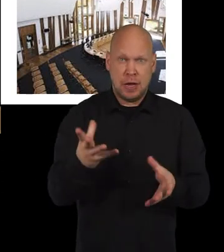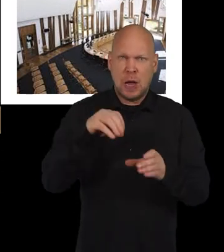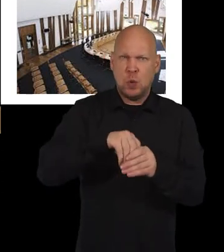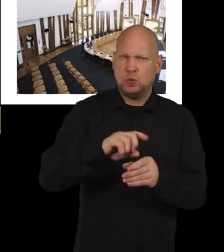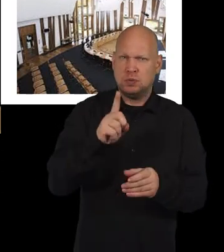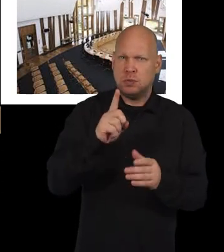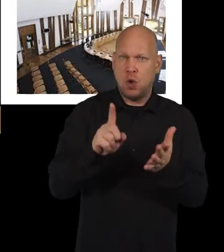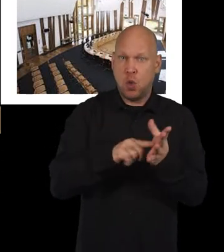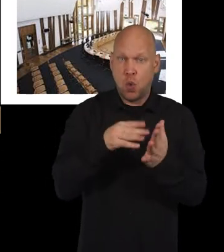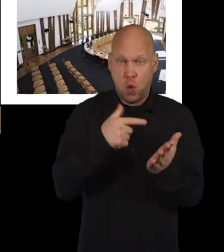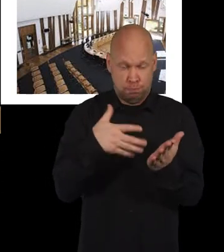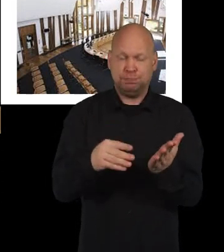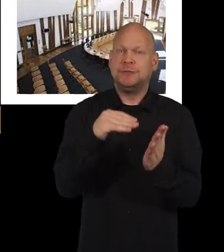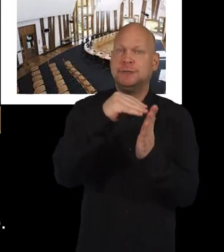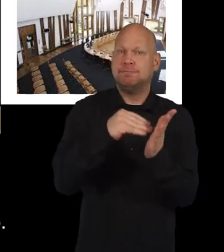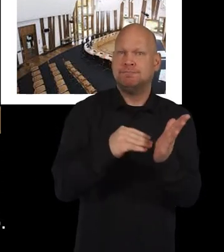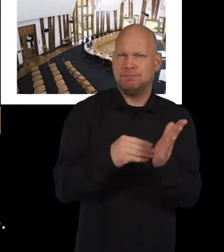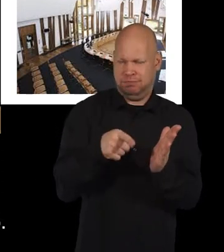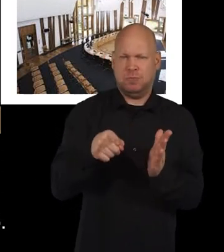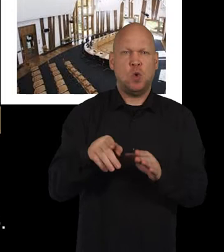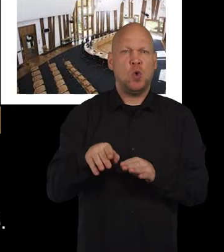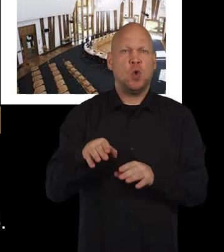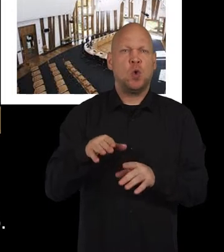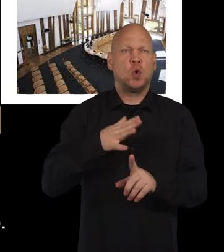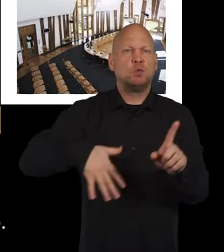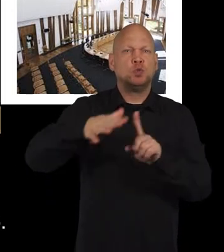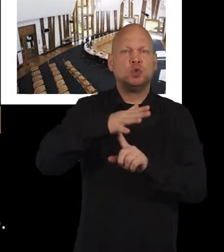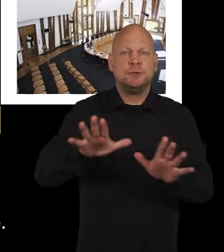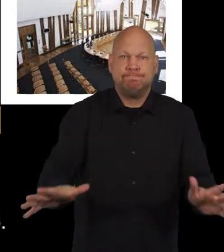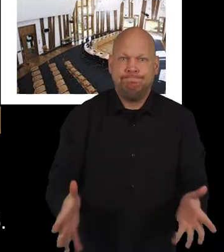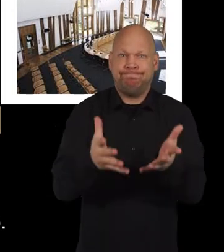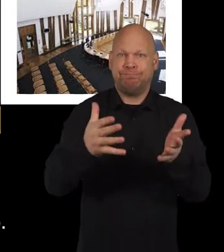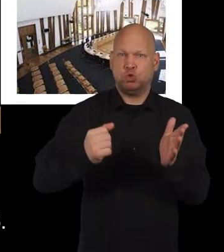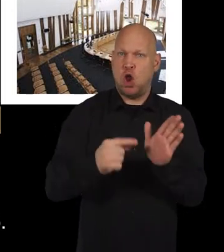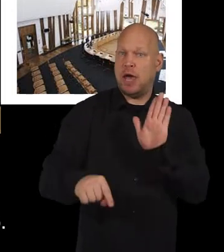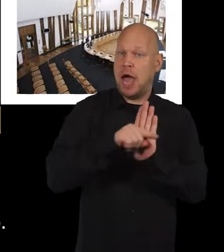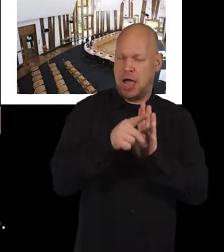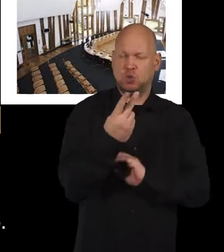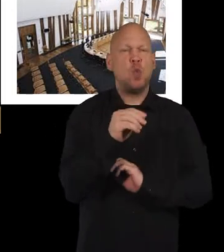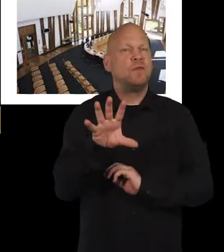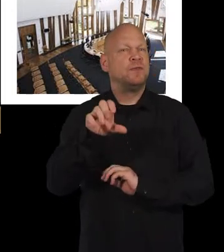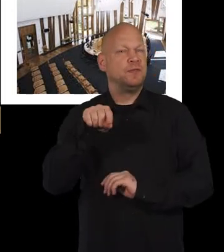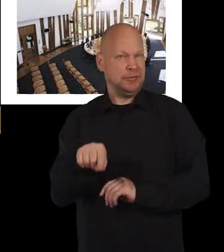This includes laws which are set out in the Community Empowerment Scotland Act from 2015.